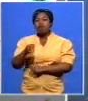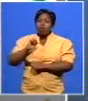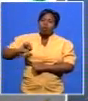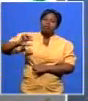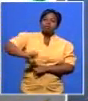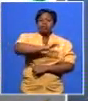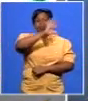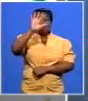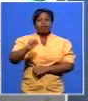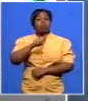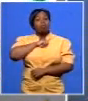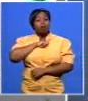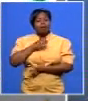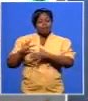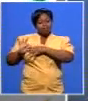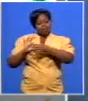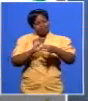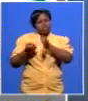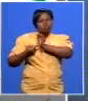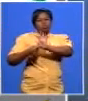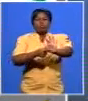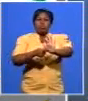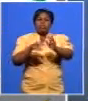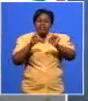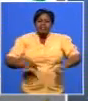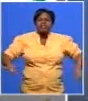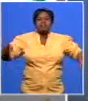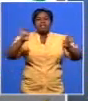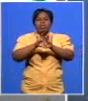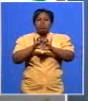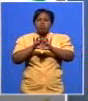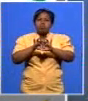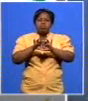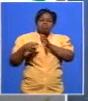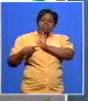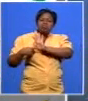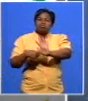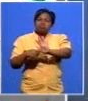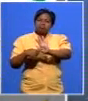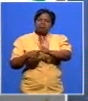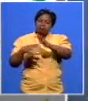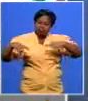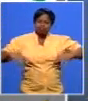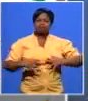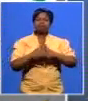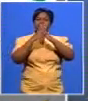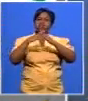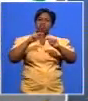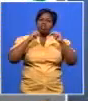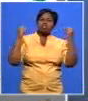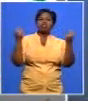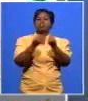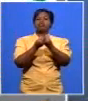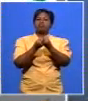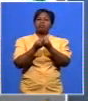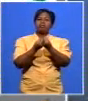he symbolizes a commitment to non-racialism he symbolizes a commitment to nation building he